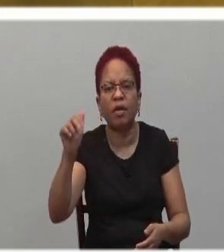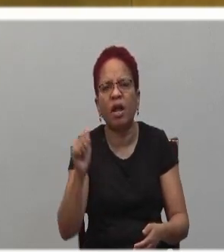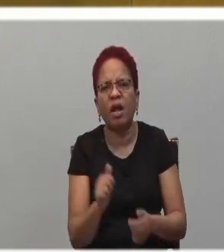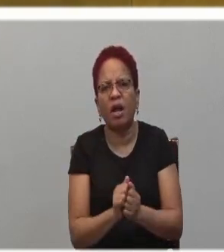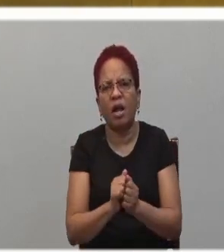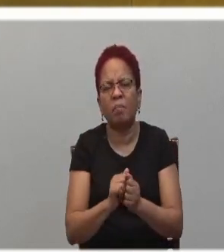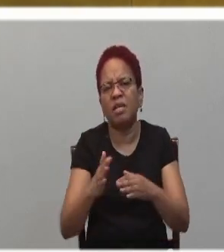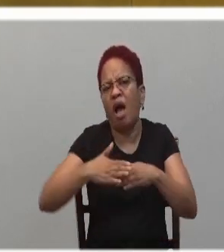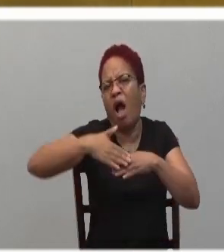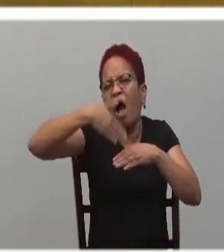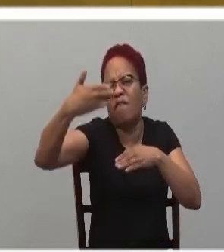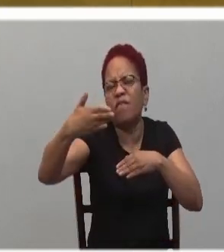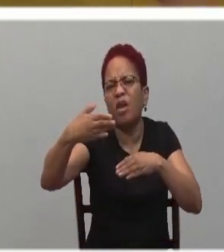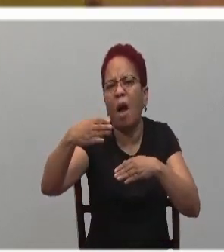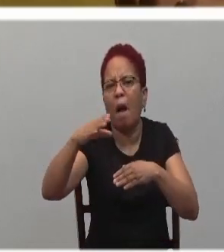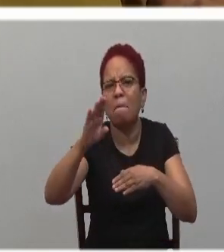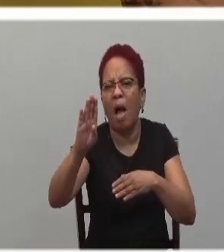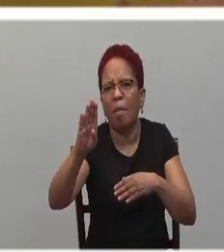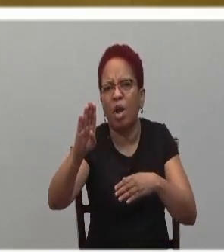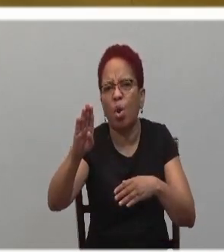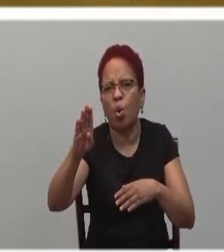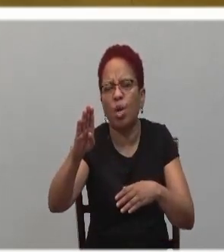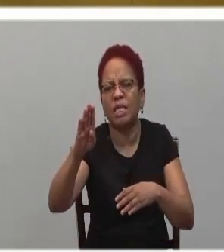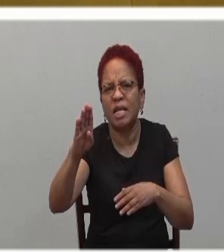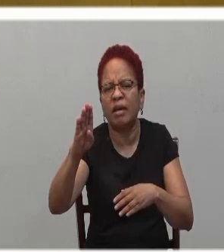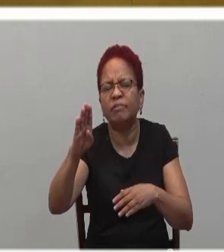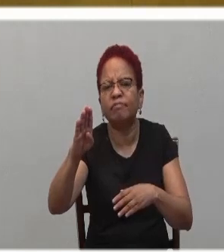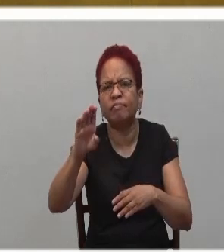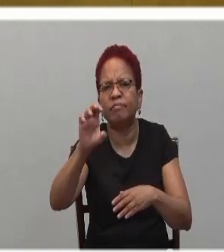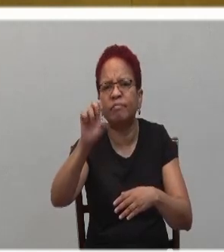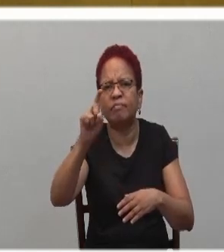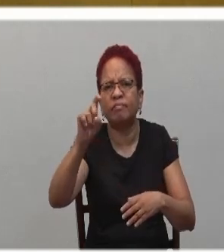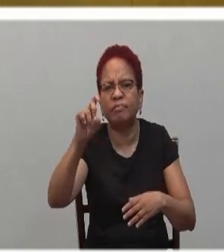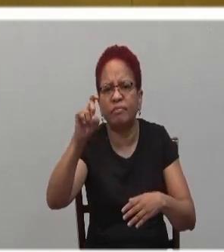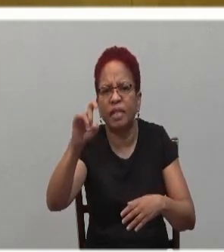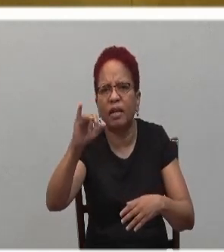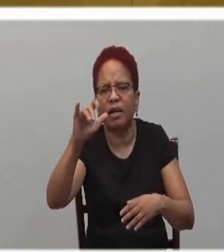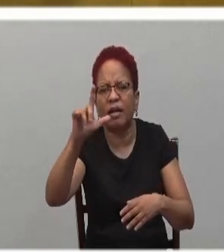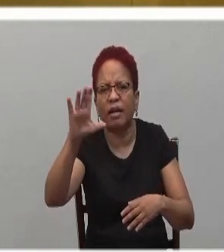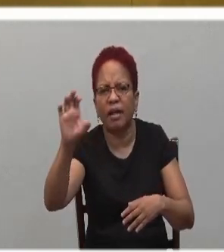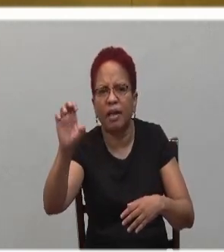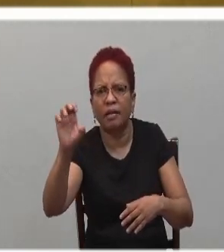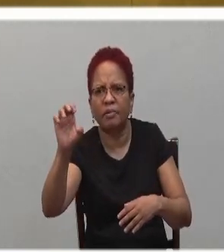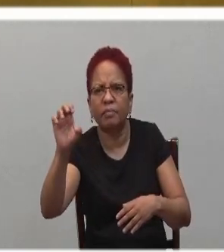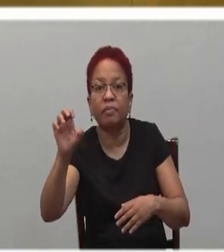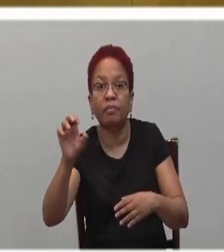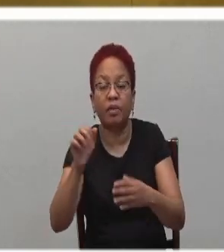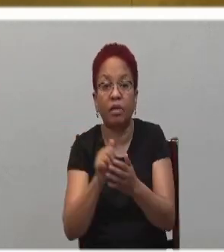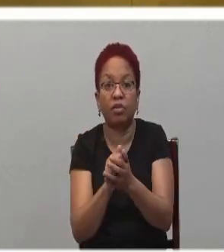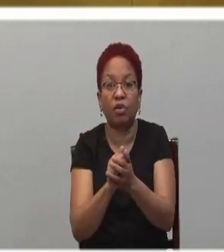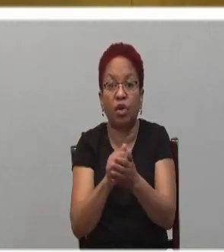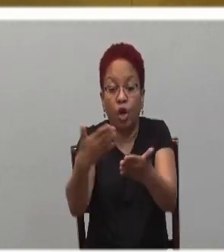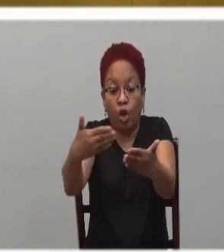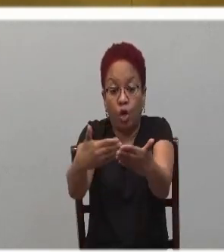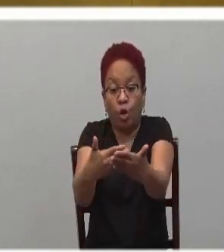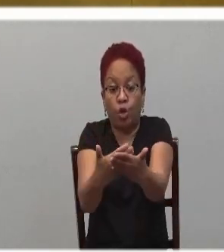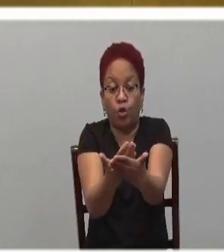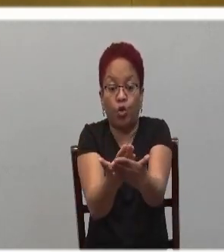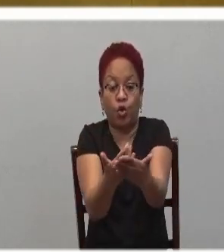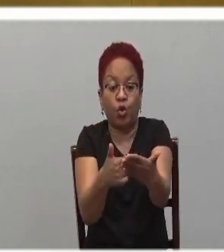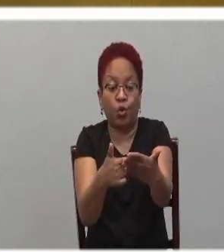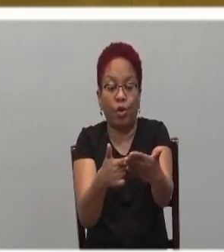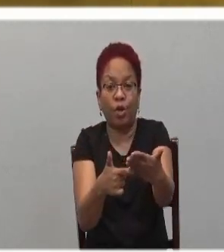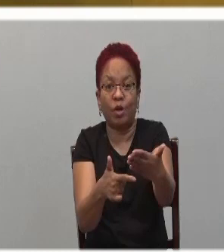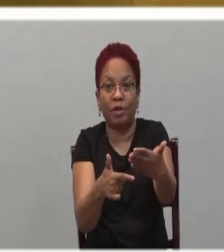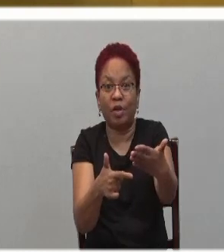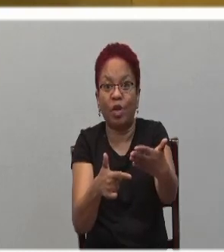exile. The Persians succeeded the Babylonians as the new superpower at the time.